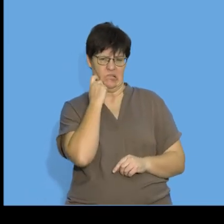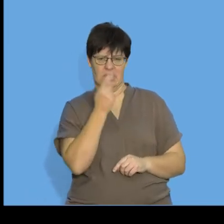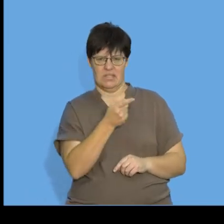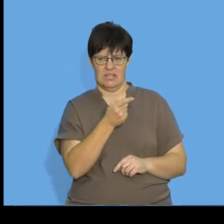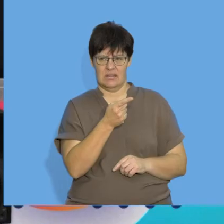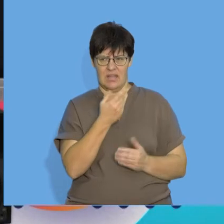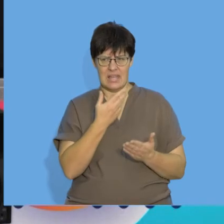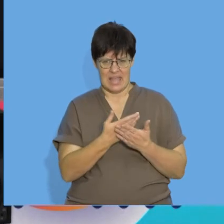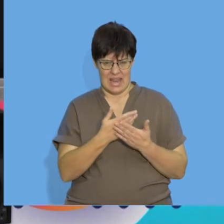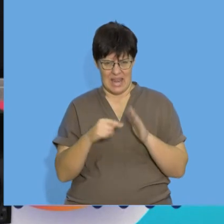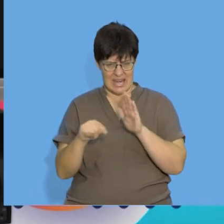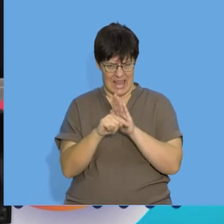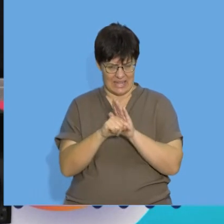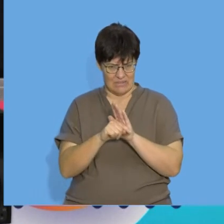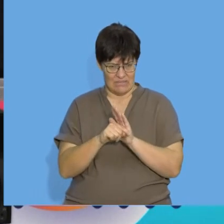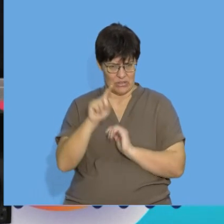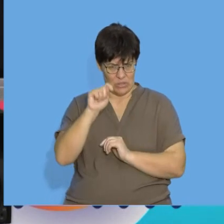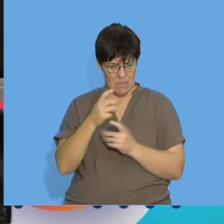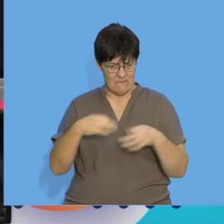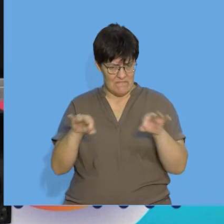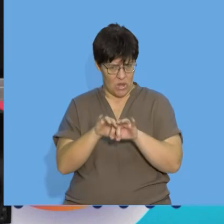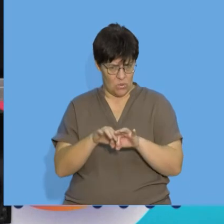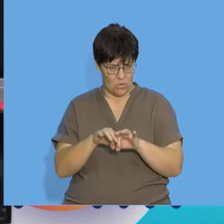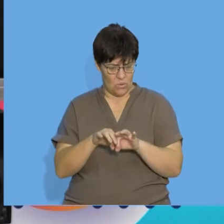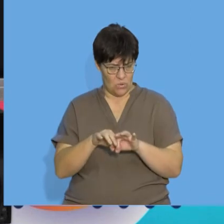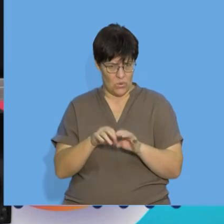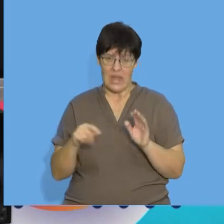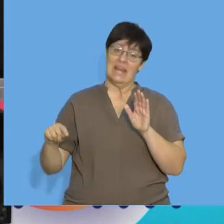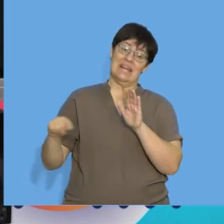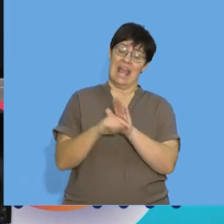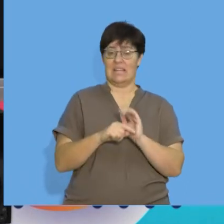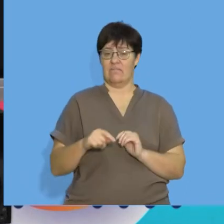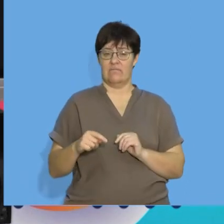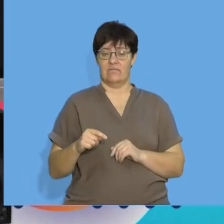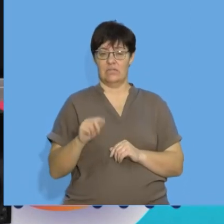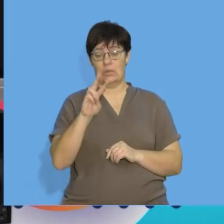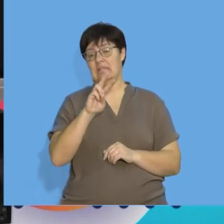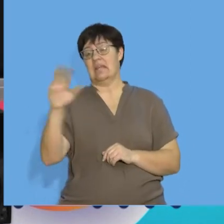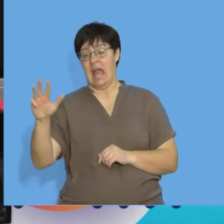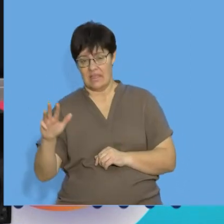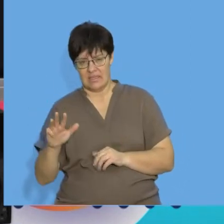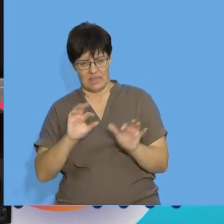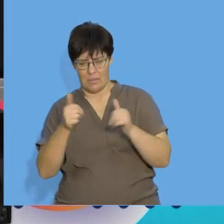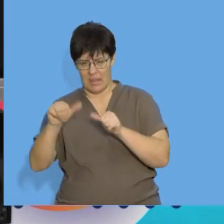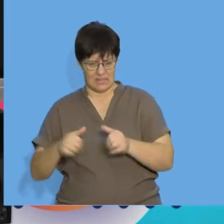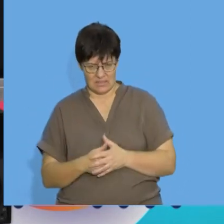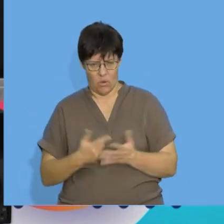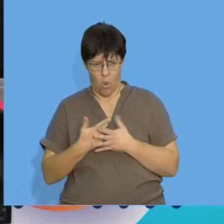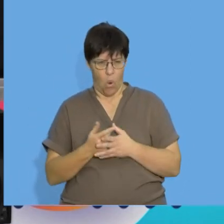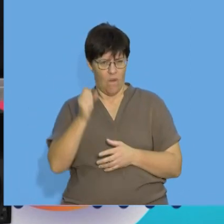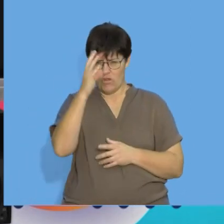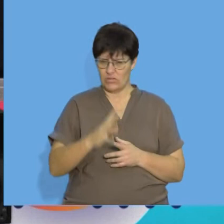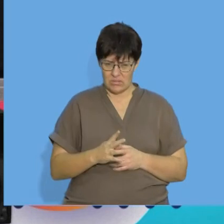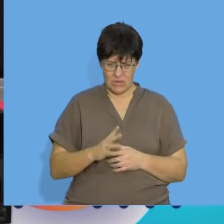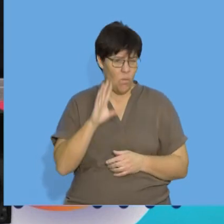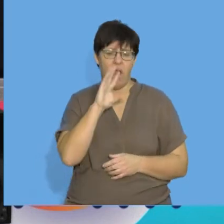your head can I have a negative term value do I ever ask you to find the negative 29th term of a pattern or even